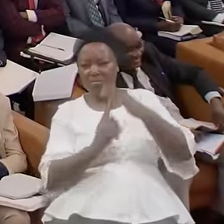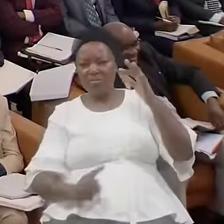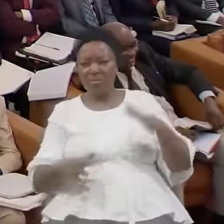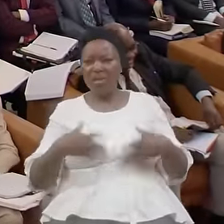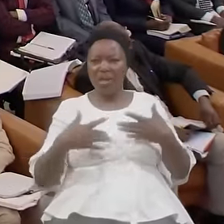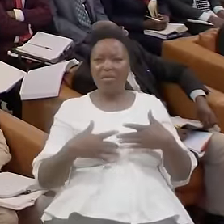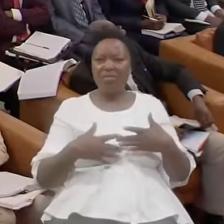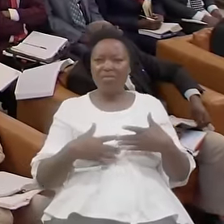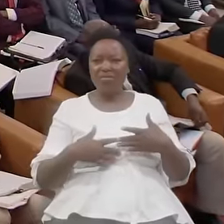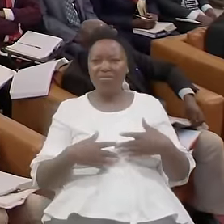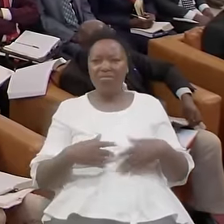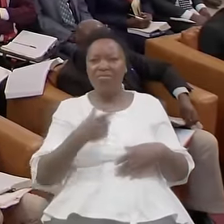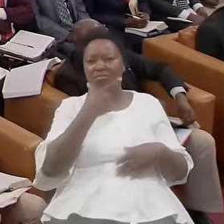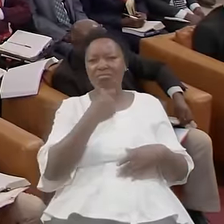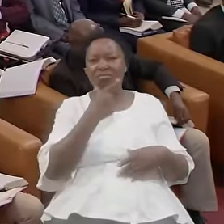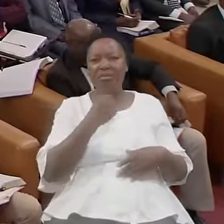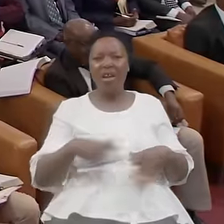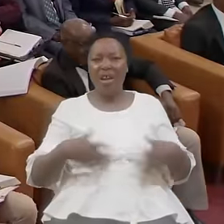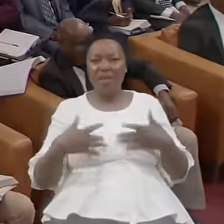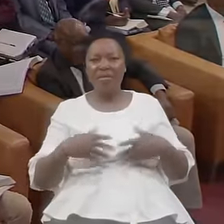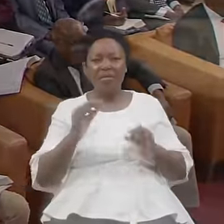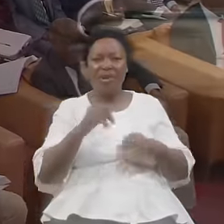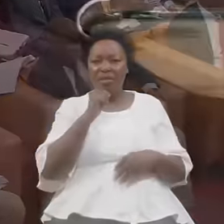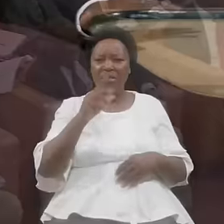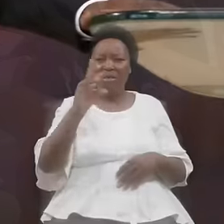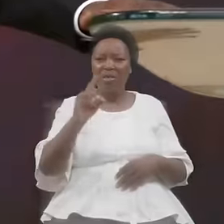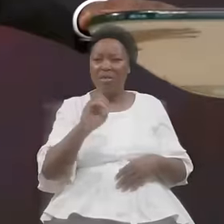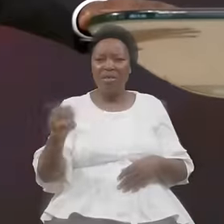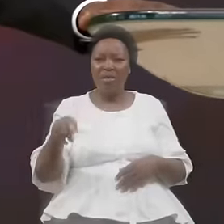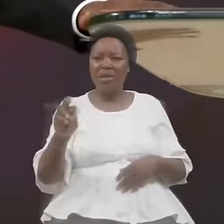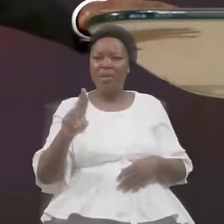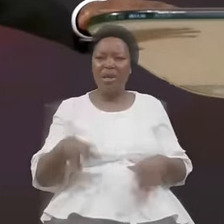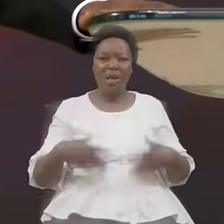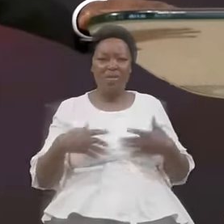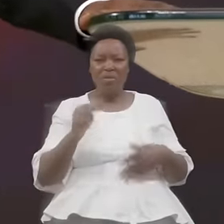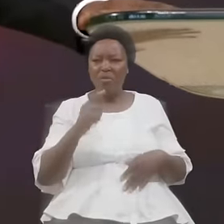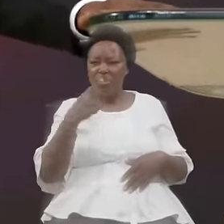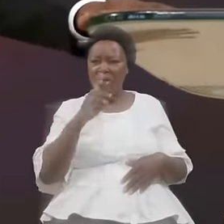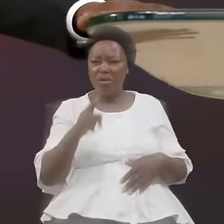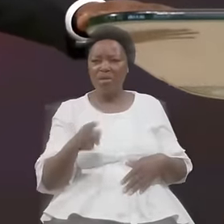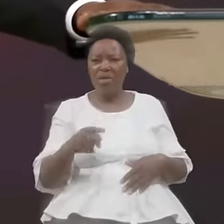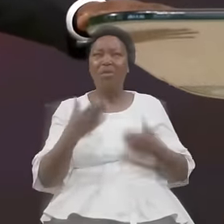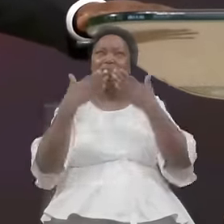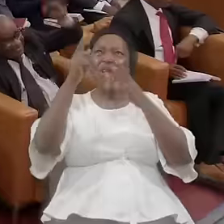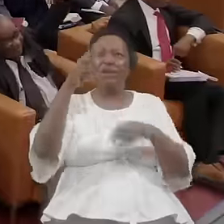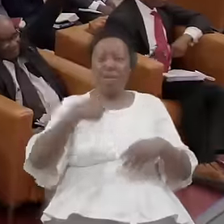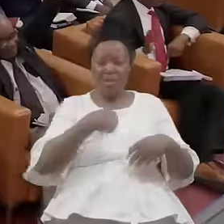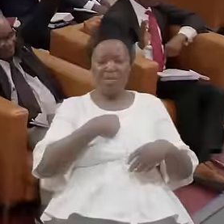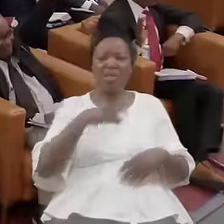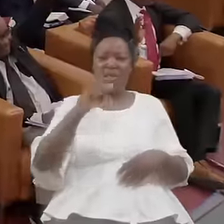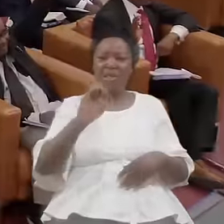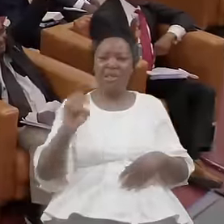Superficial Alive If You Are Not Deep Alive Who Are You Thank God I Am Deep Alive